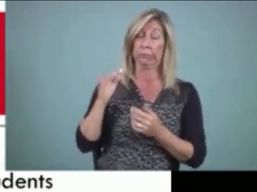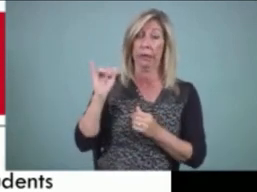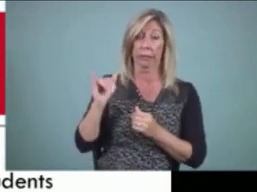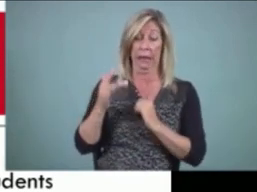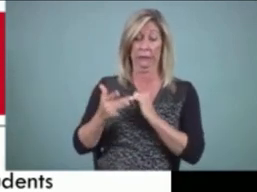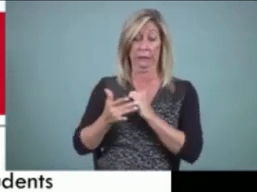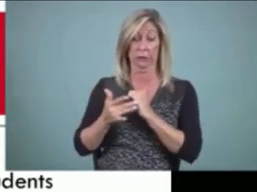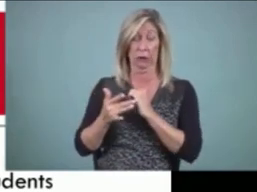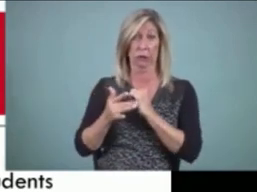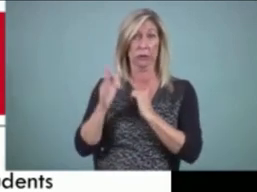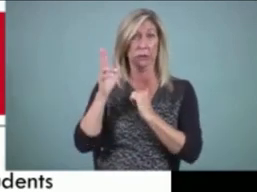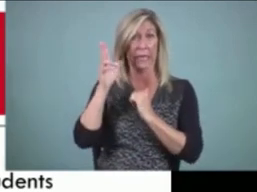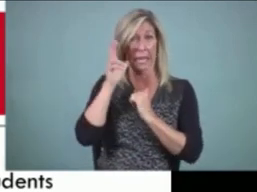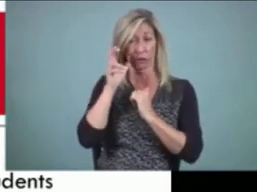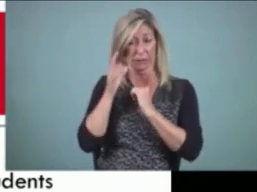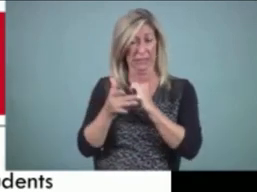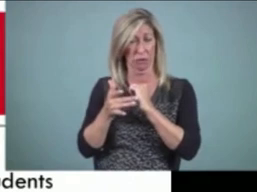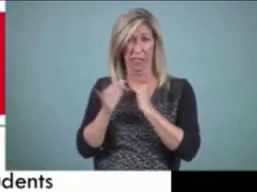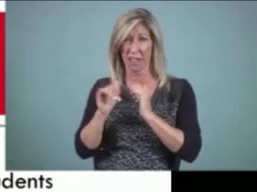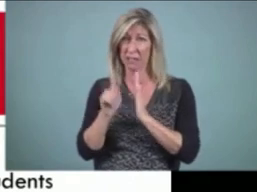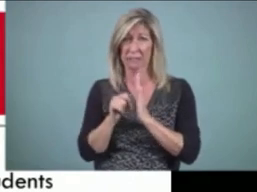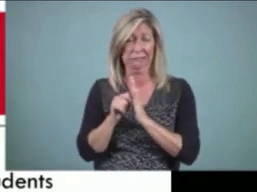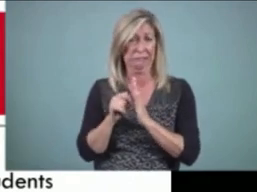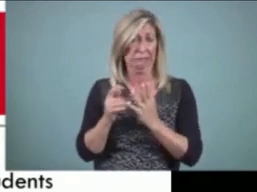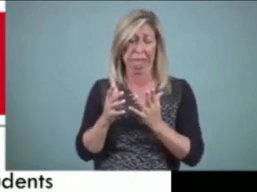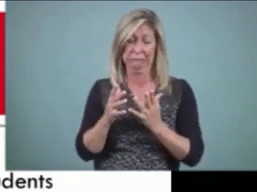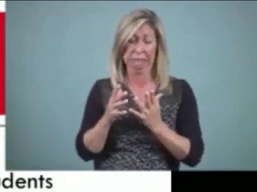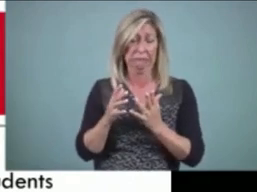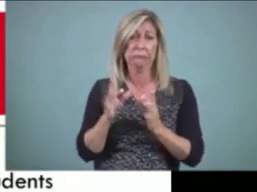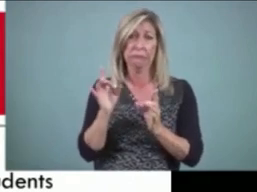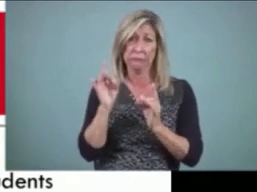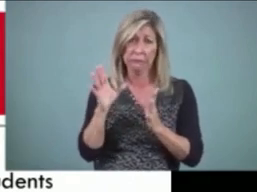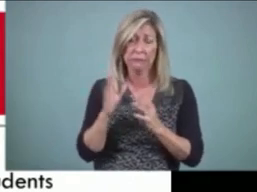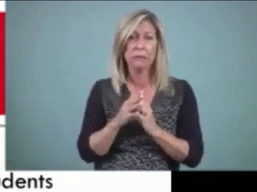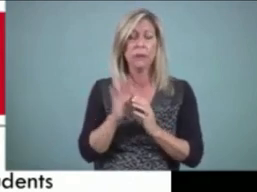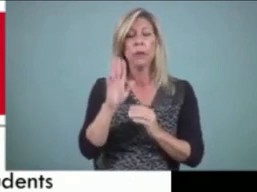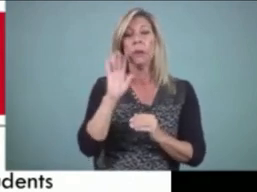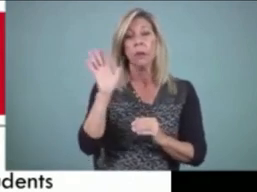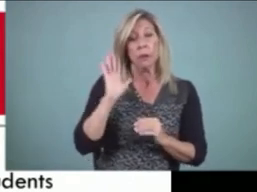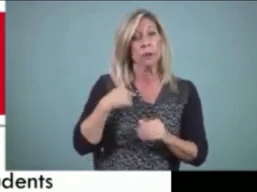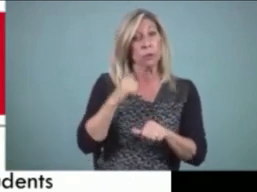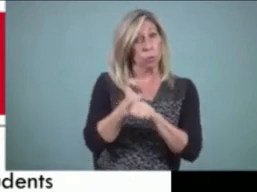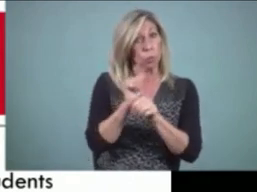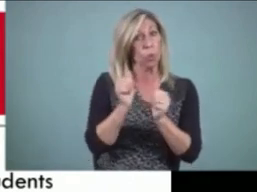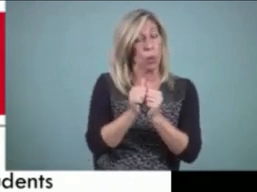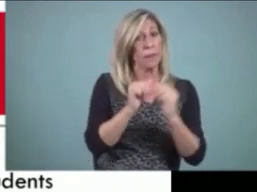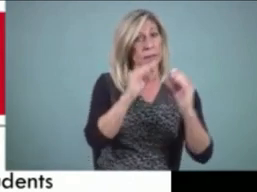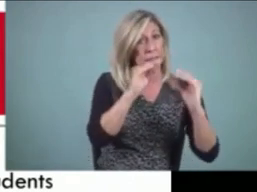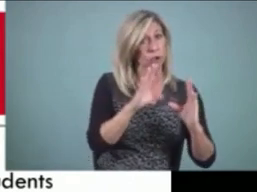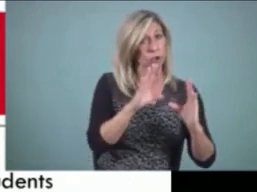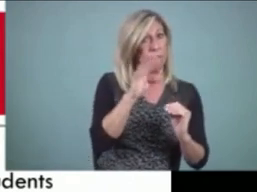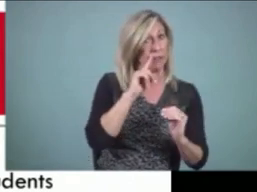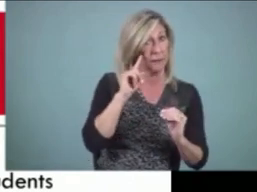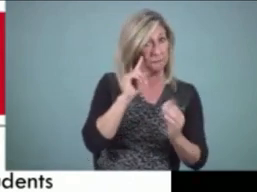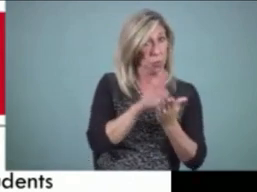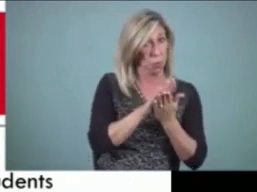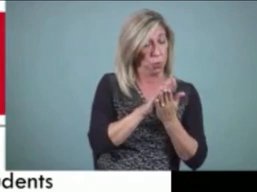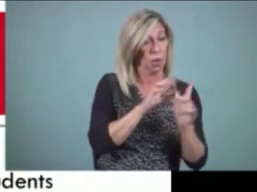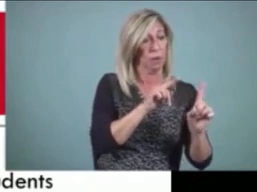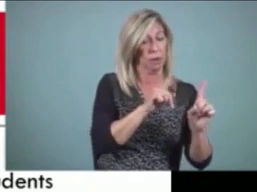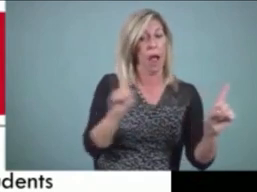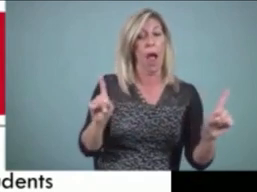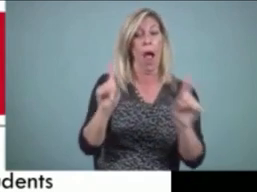I was able to work with a teacher of the deaf school was twinned with the school, the hearing school.